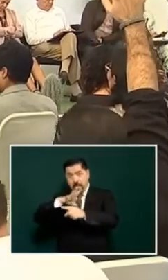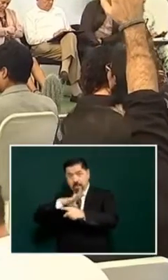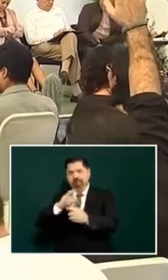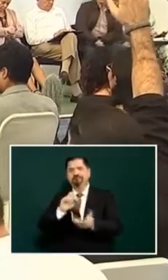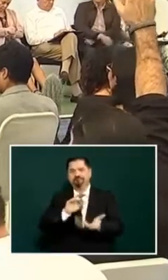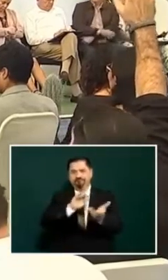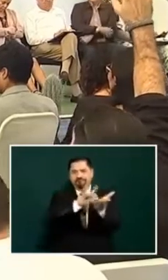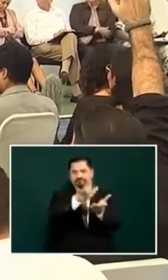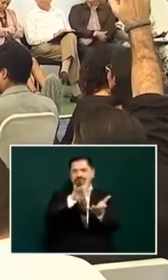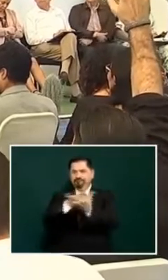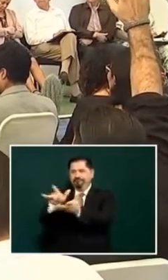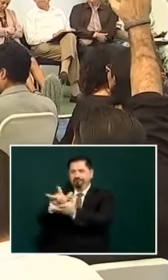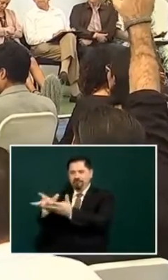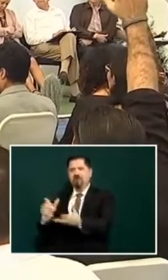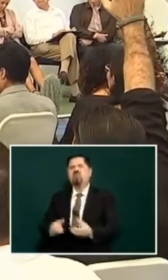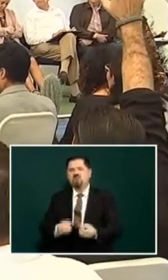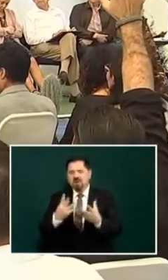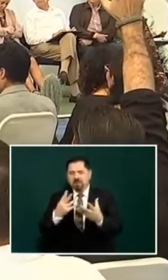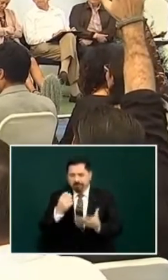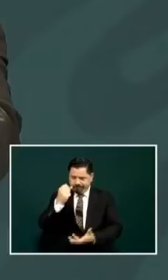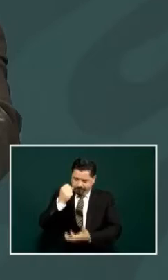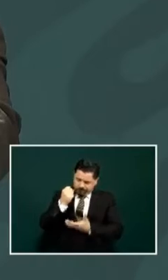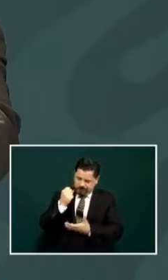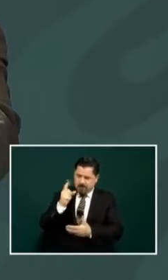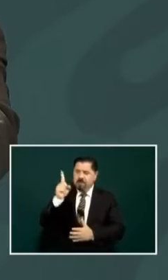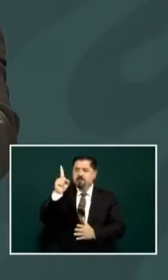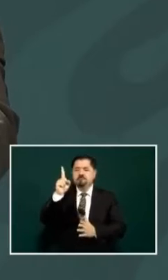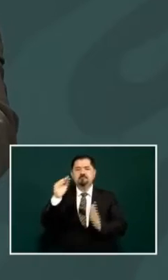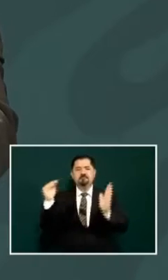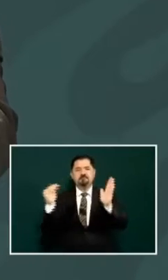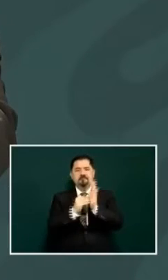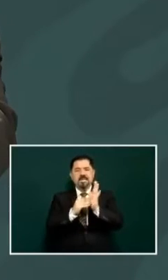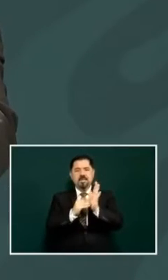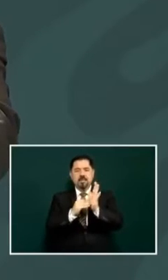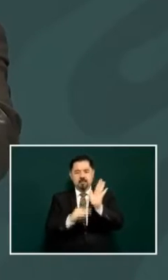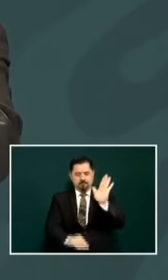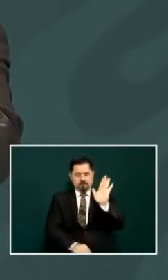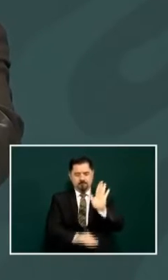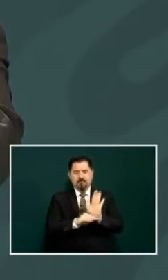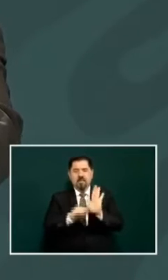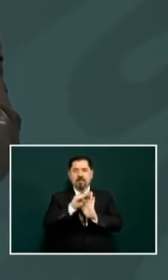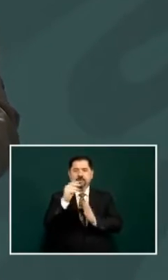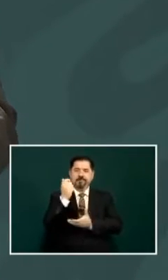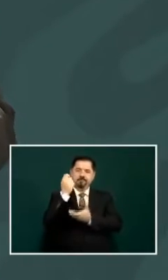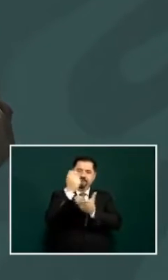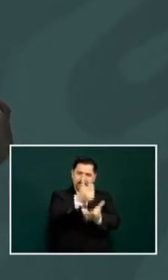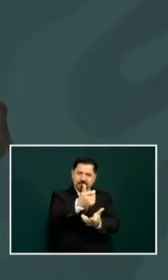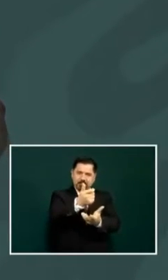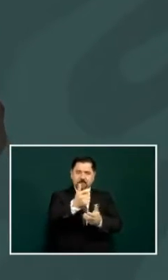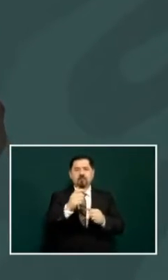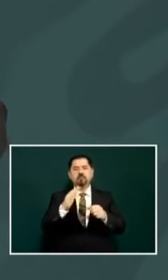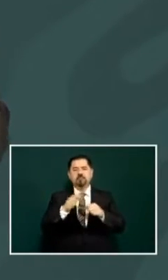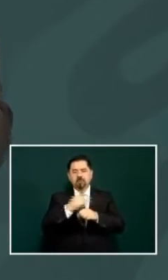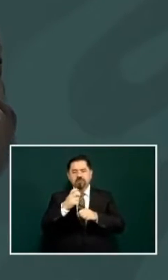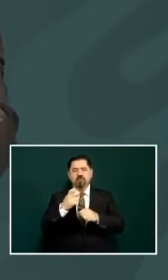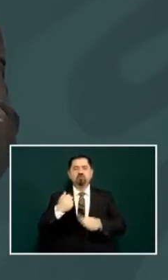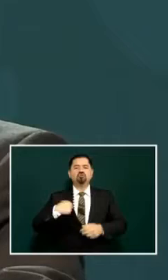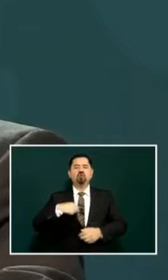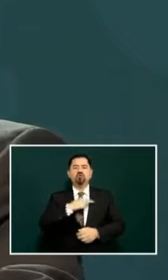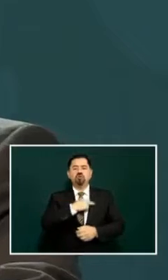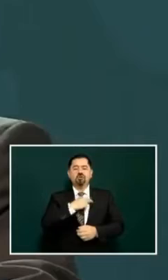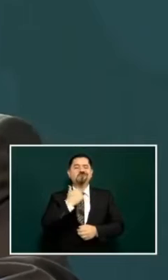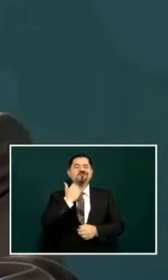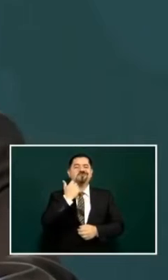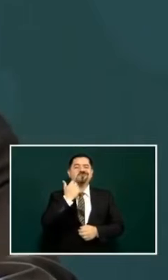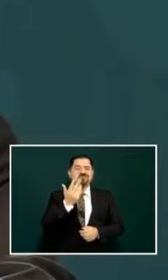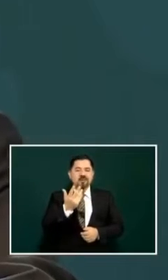these thousand million pesos because what we want is that they get